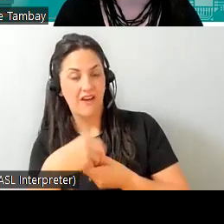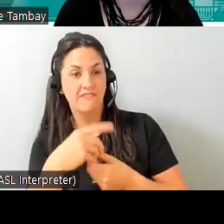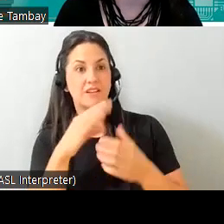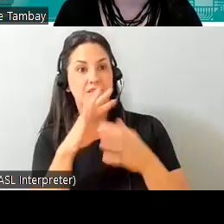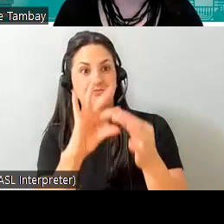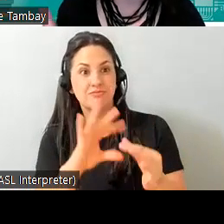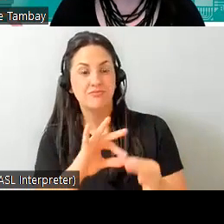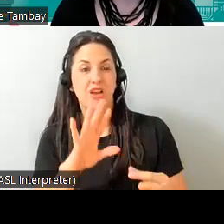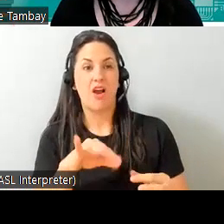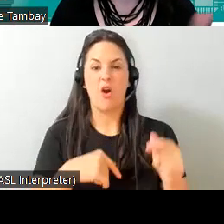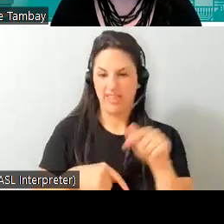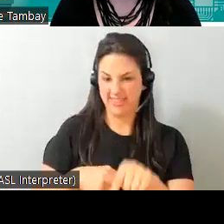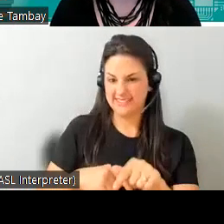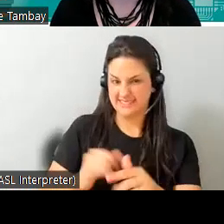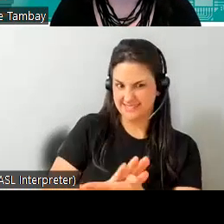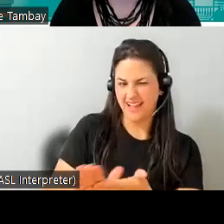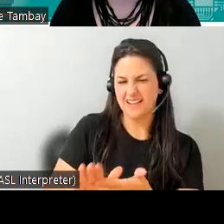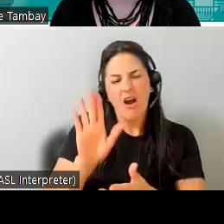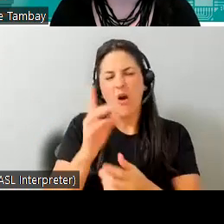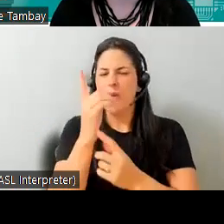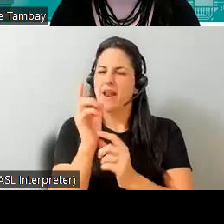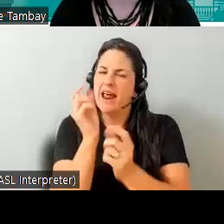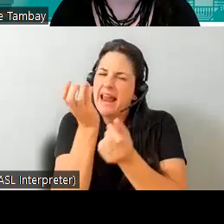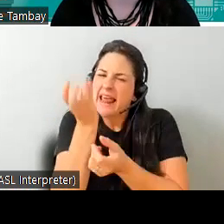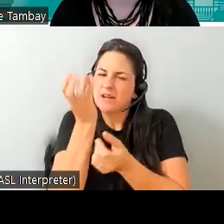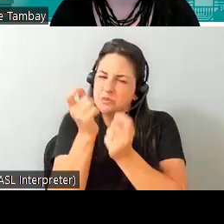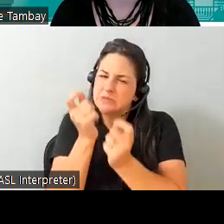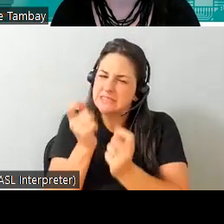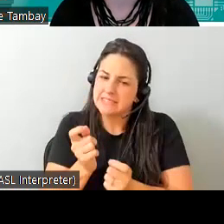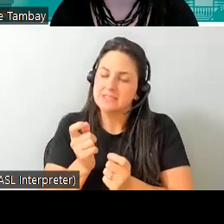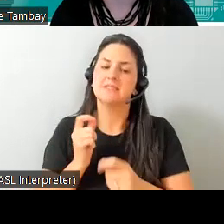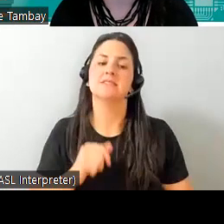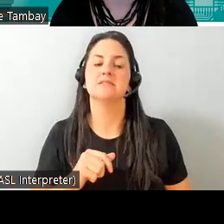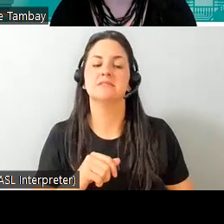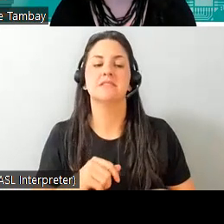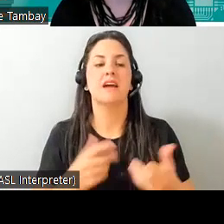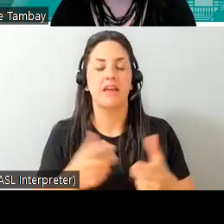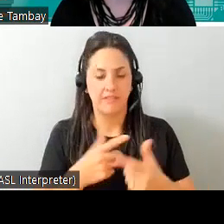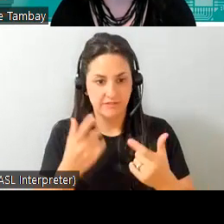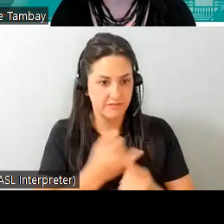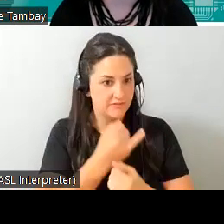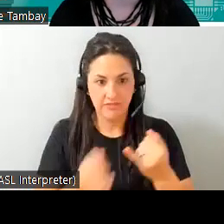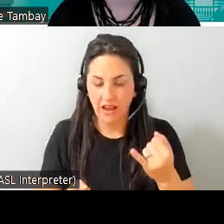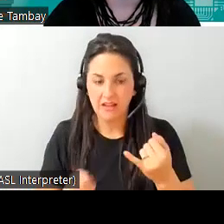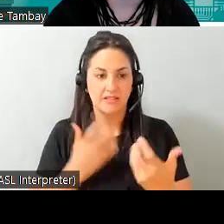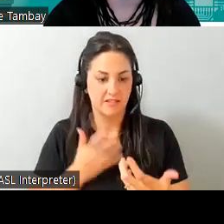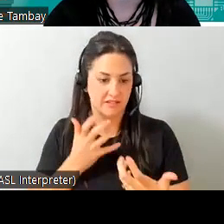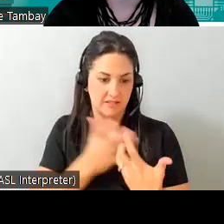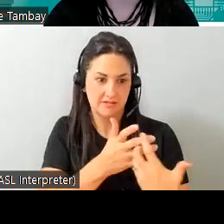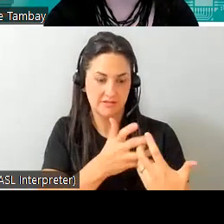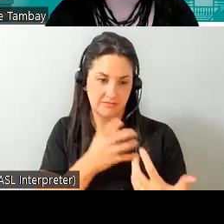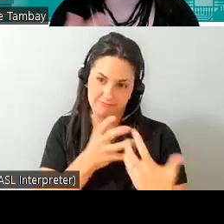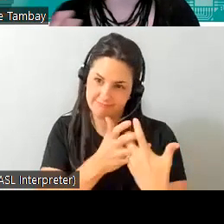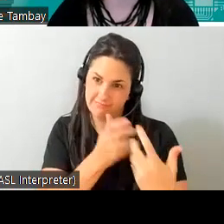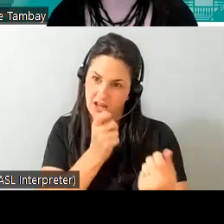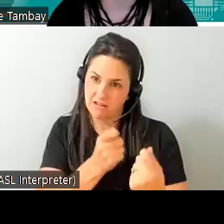do some final tweaking and then we have a successful fitted um custom assistive device for one of our one